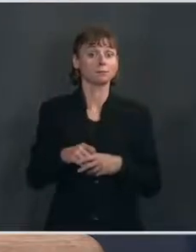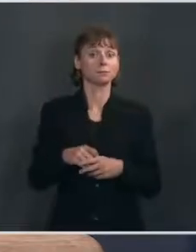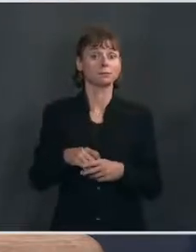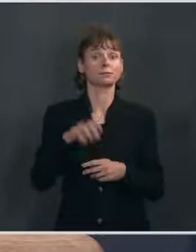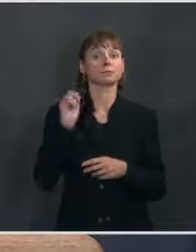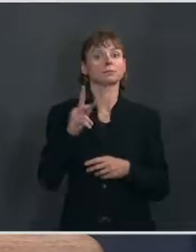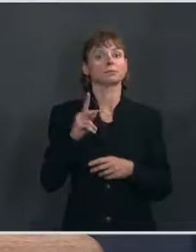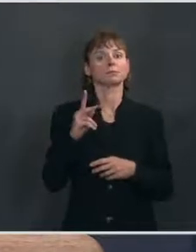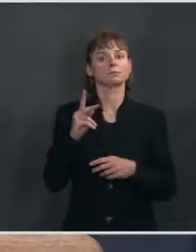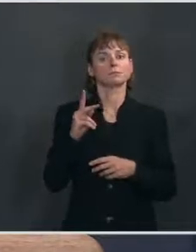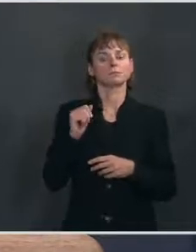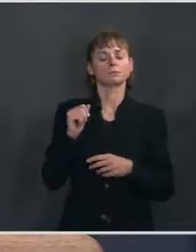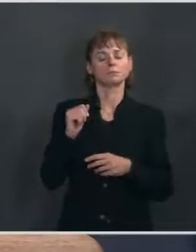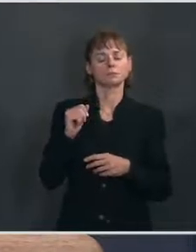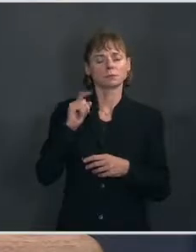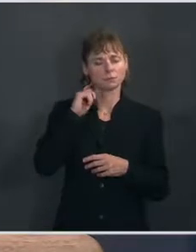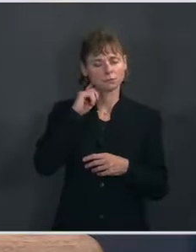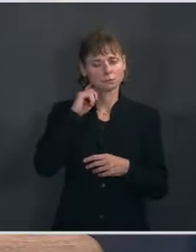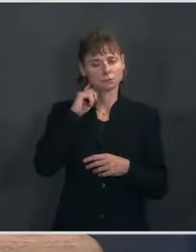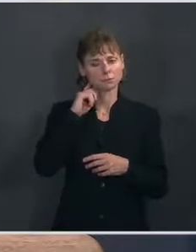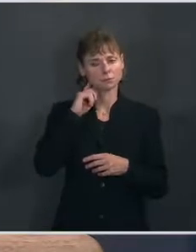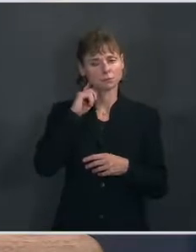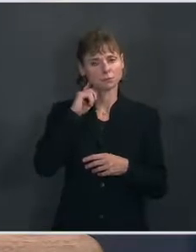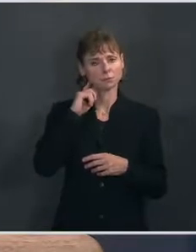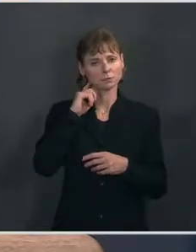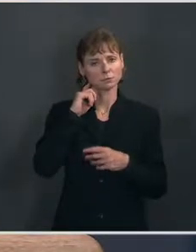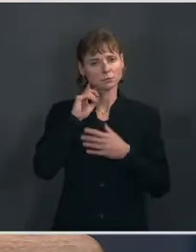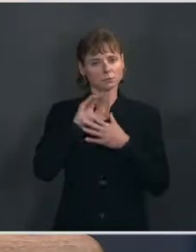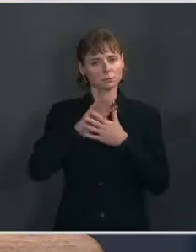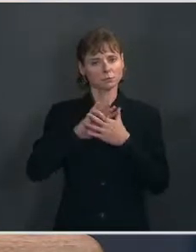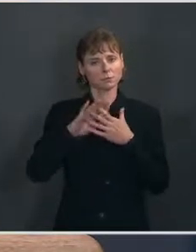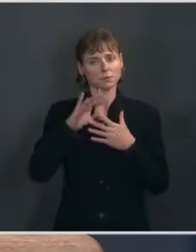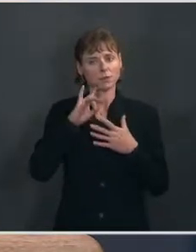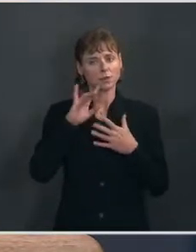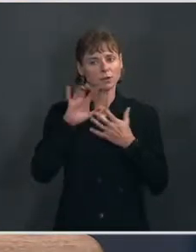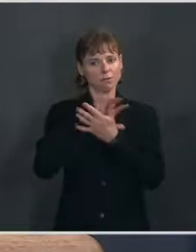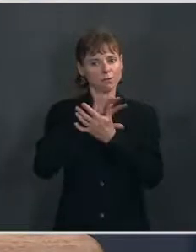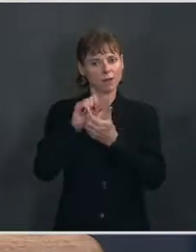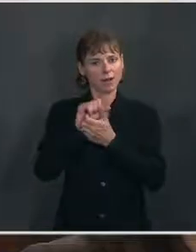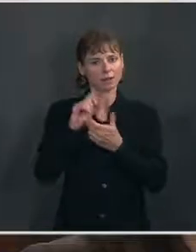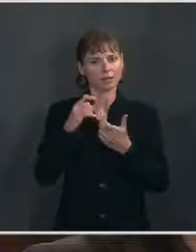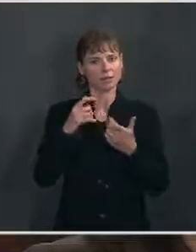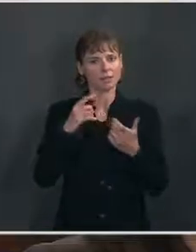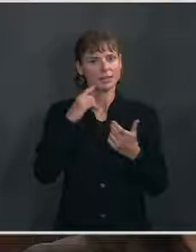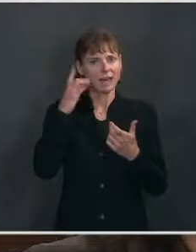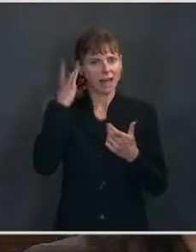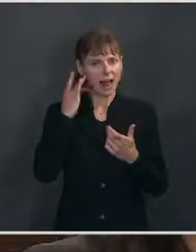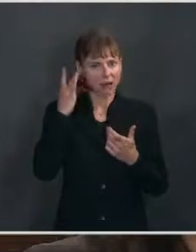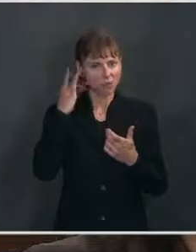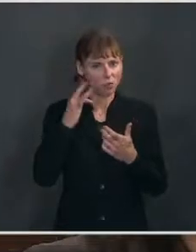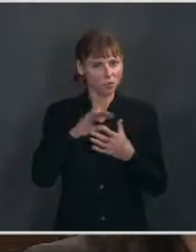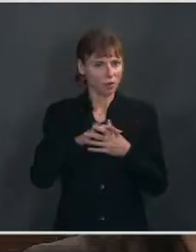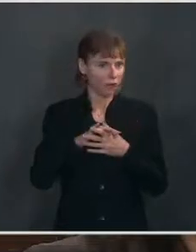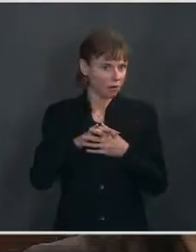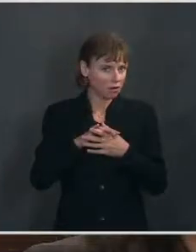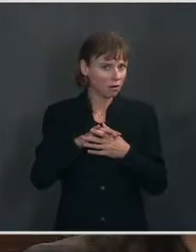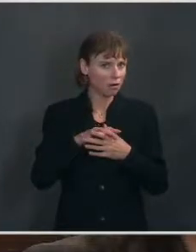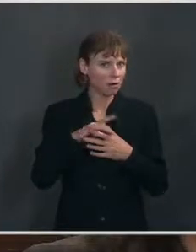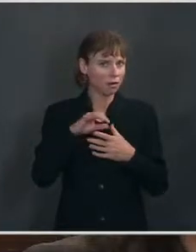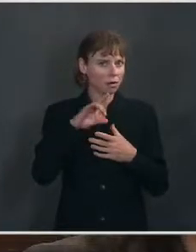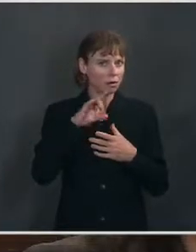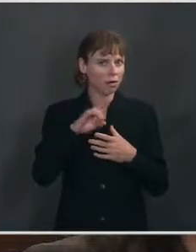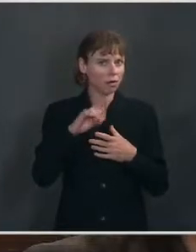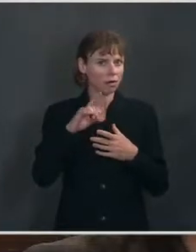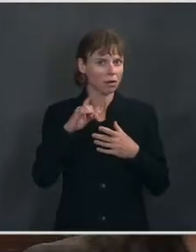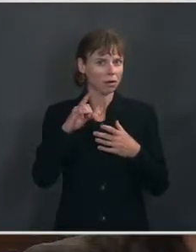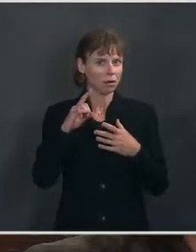Last week, a statue of Khadab Gandhi was desecrated, vandalized in the city of Davis in California. There's outreach among